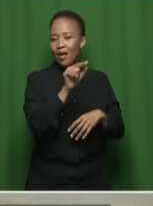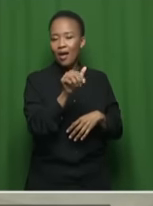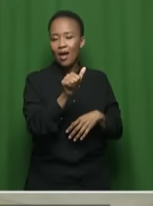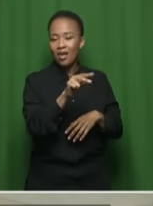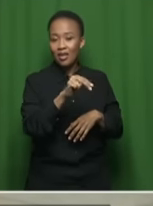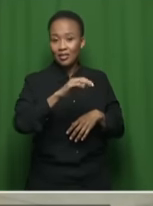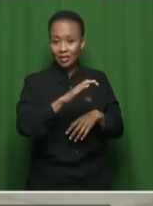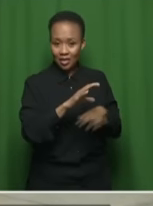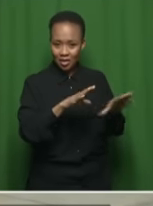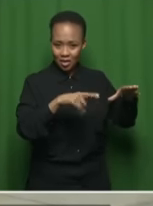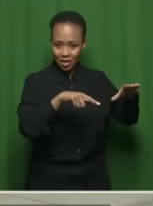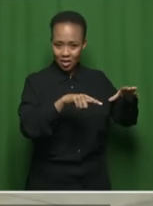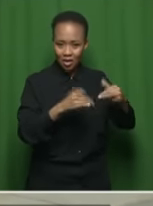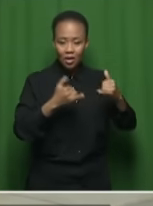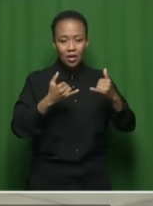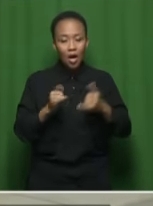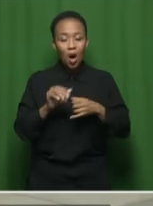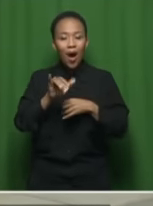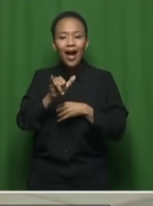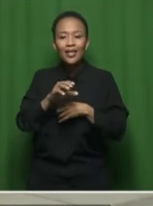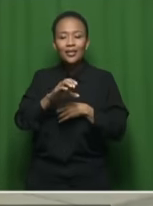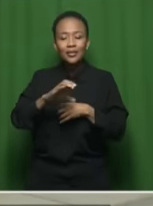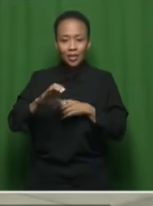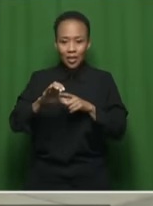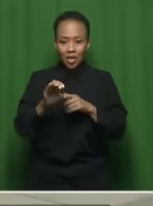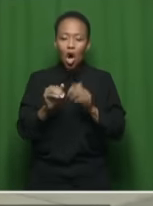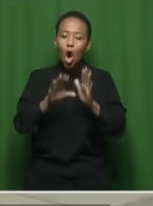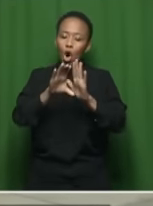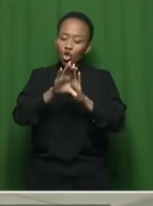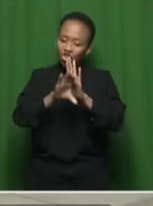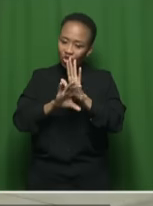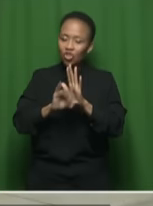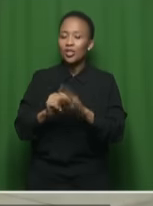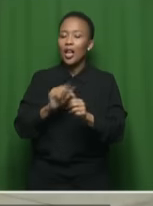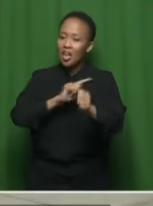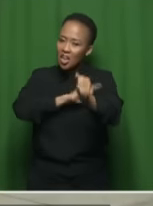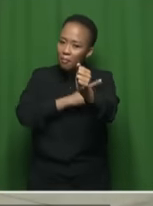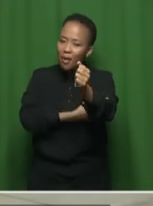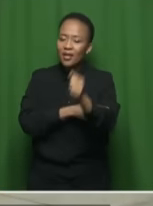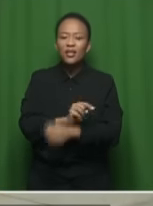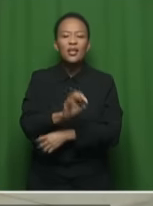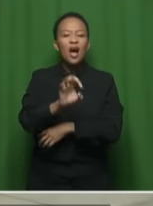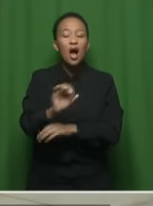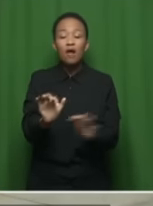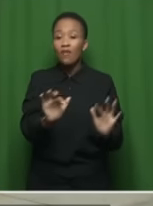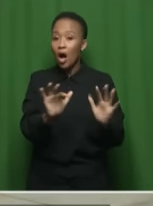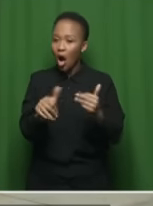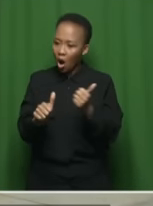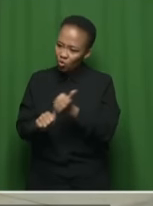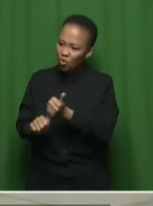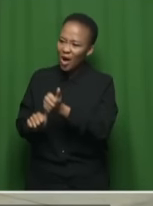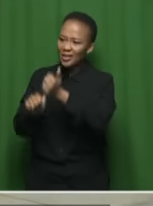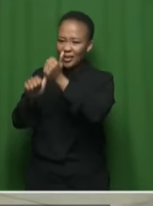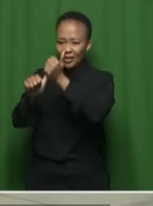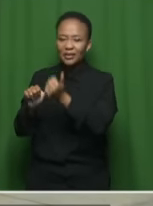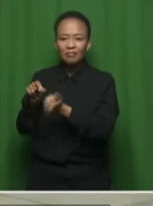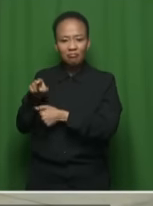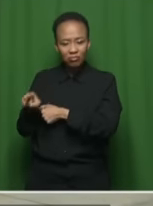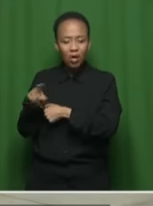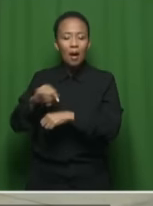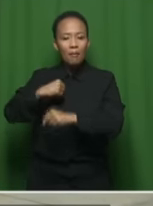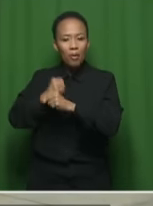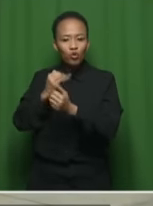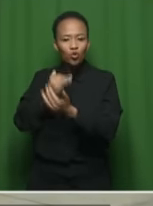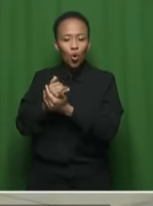contended in papers, and that the IEC had a constitutional mandate to assist Umkonto Wessezwe in ensuring that their